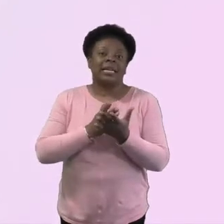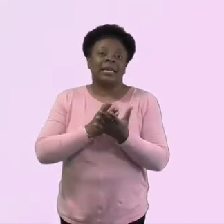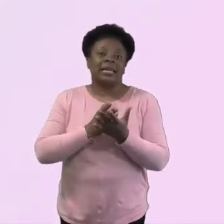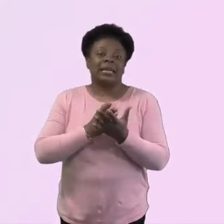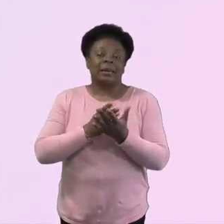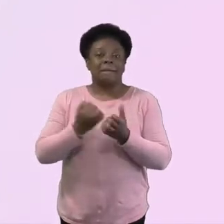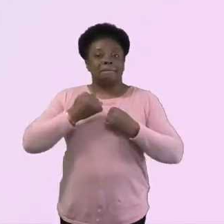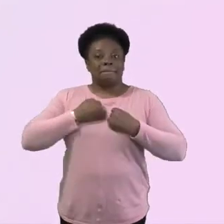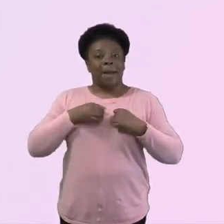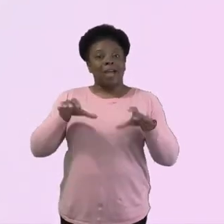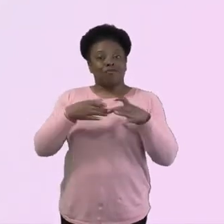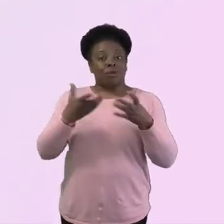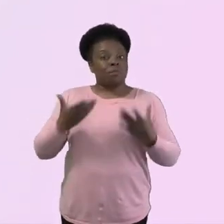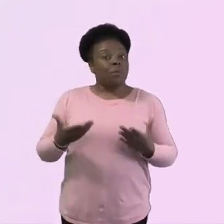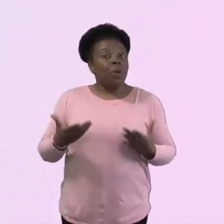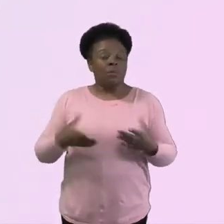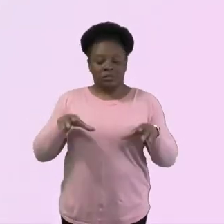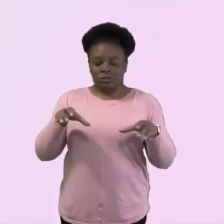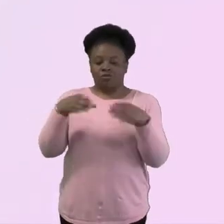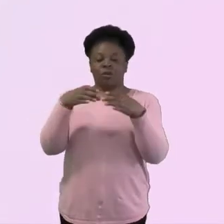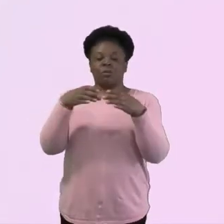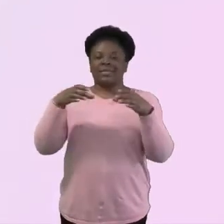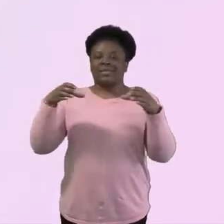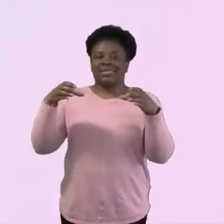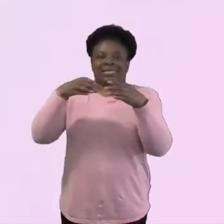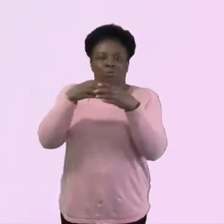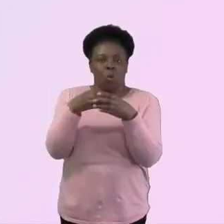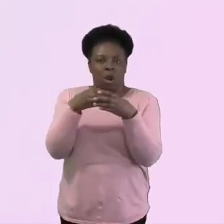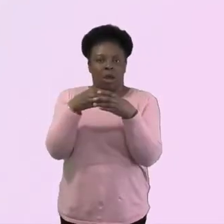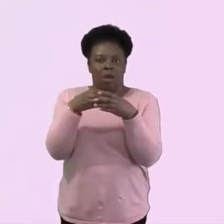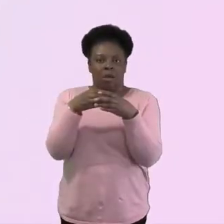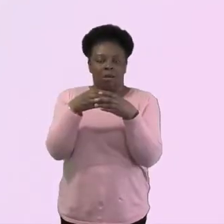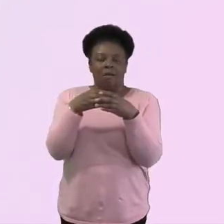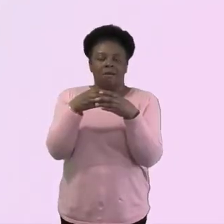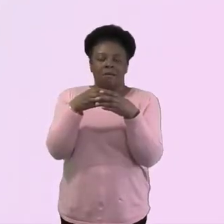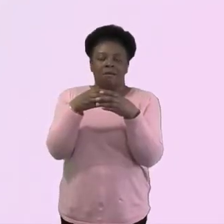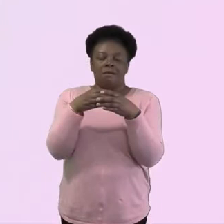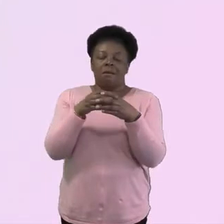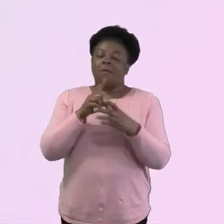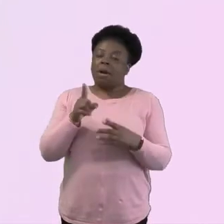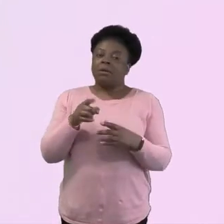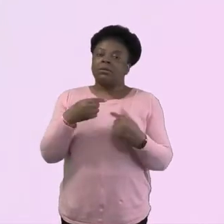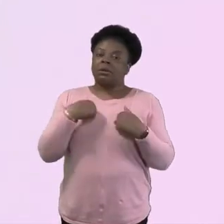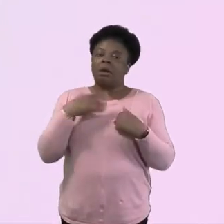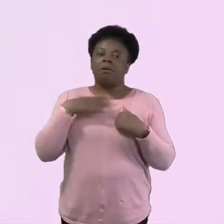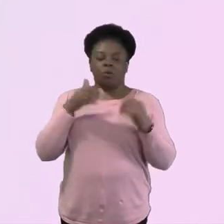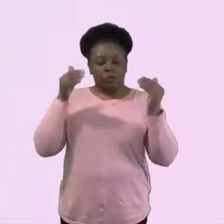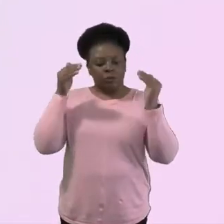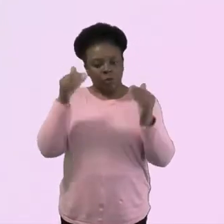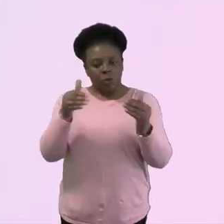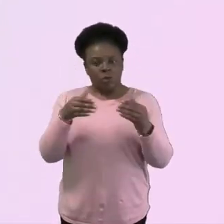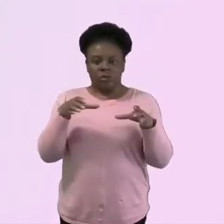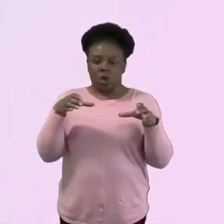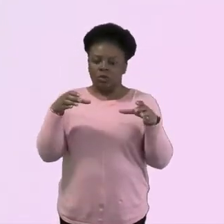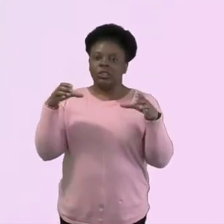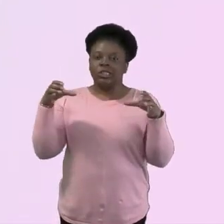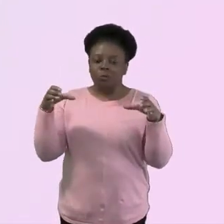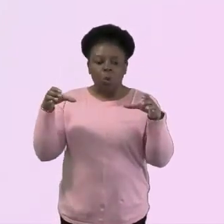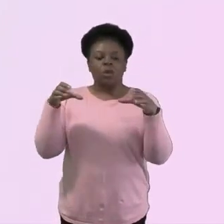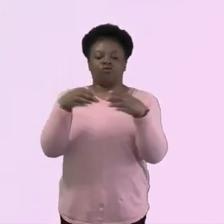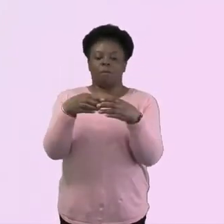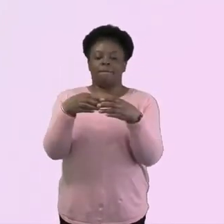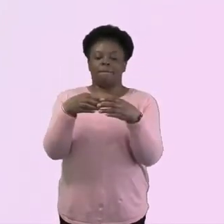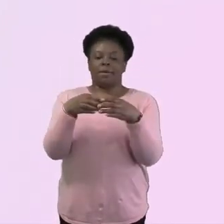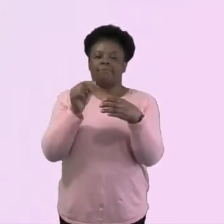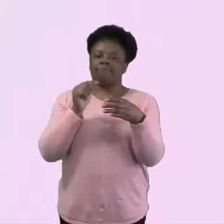before. And there's some that I've said, like I said, been difficult to connect with, but I'm going to focus with who I have and able to use that time. As I said,